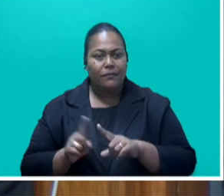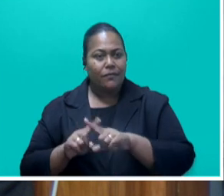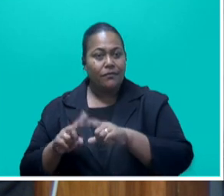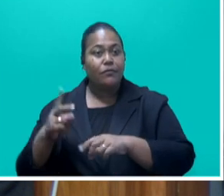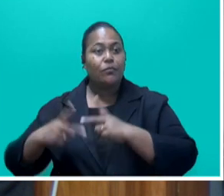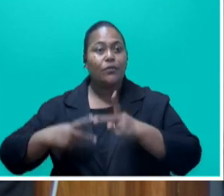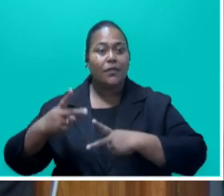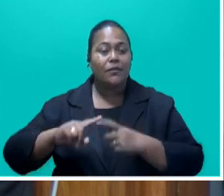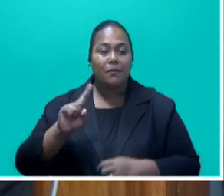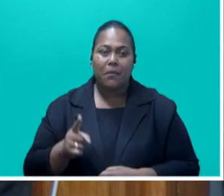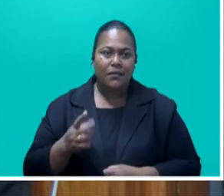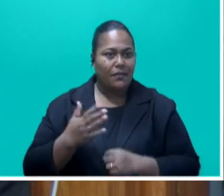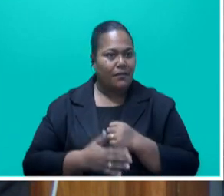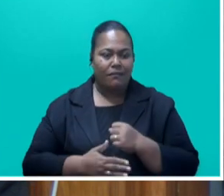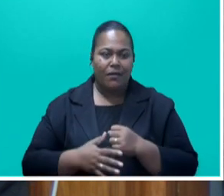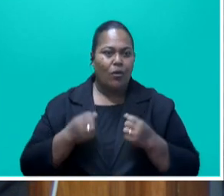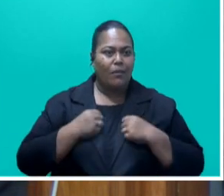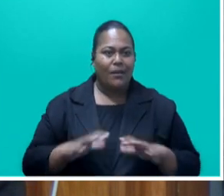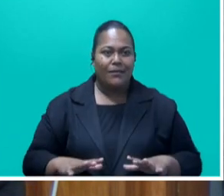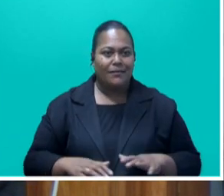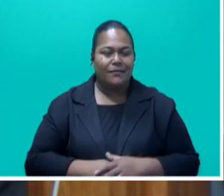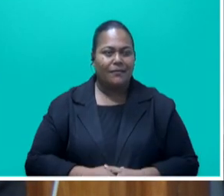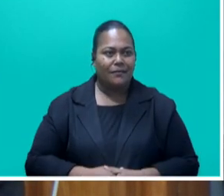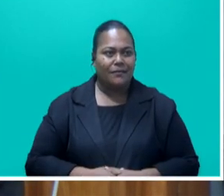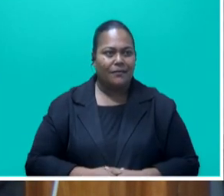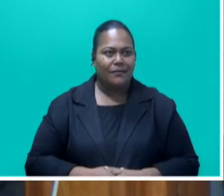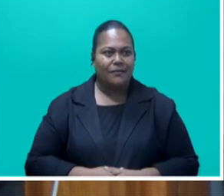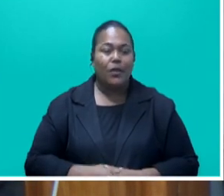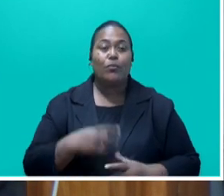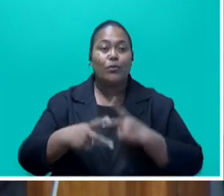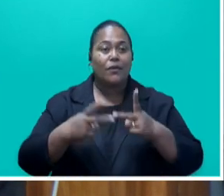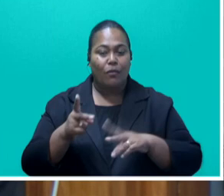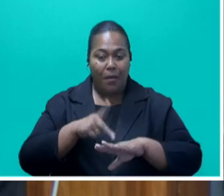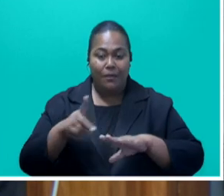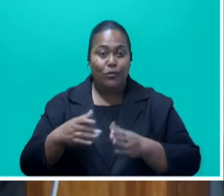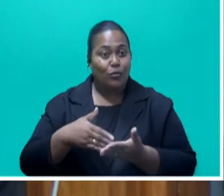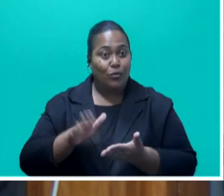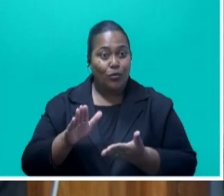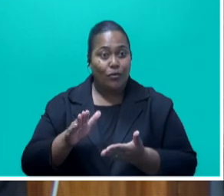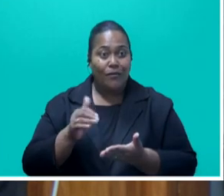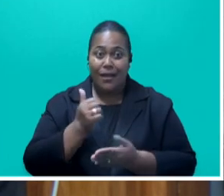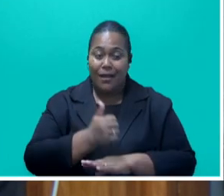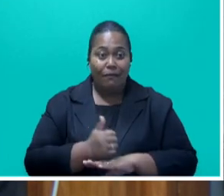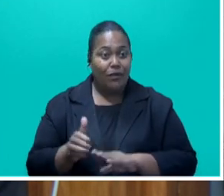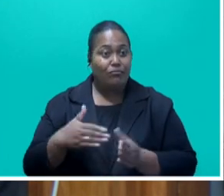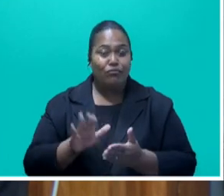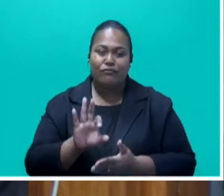eventually complete the process of cabinet to endorse it, and then from which